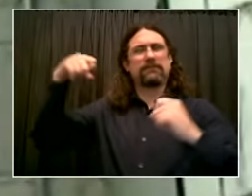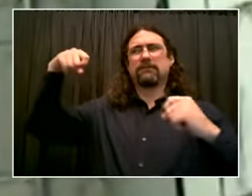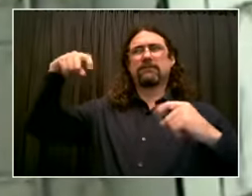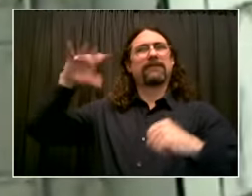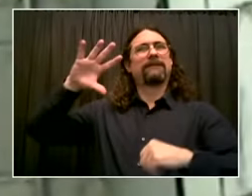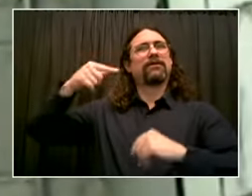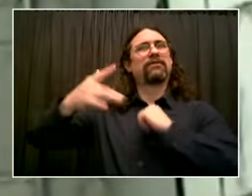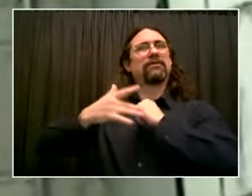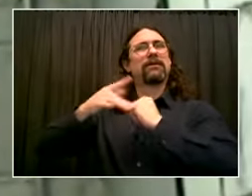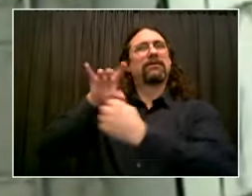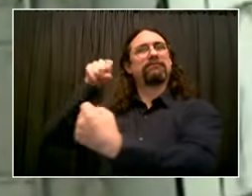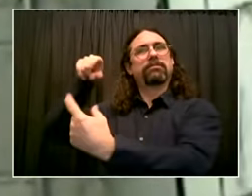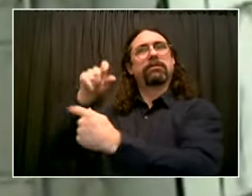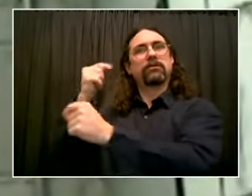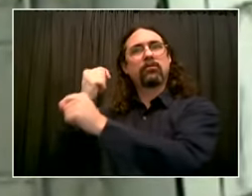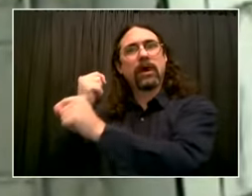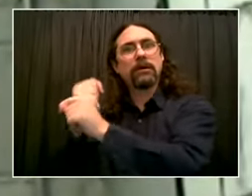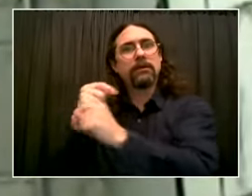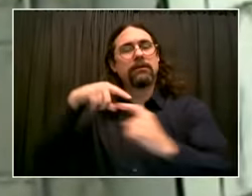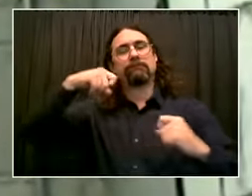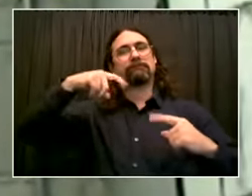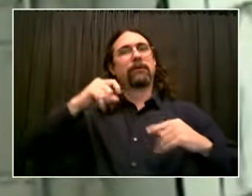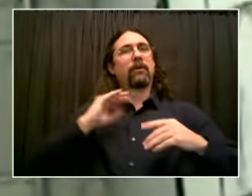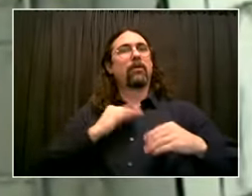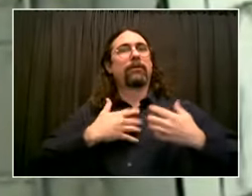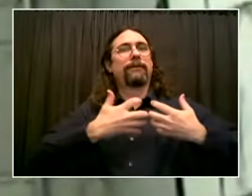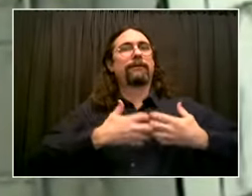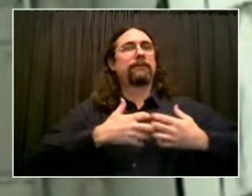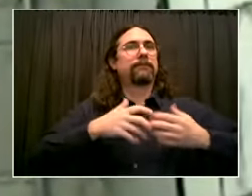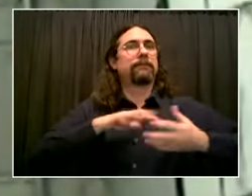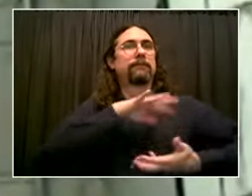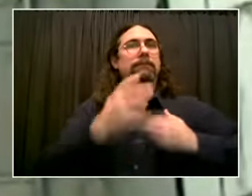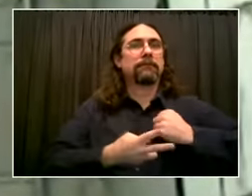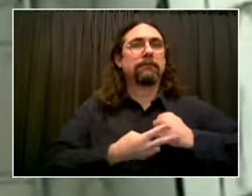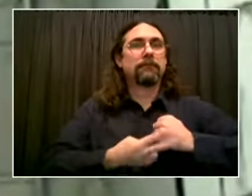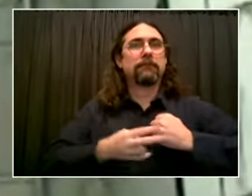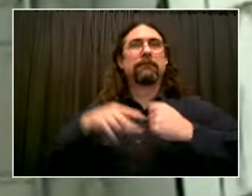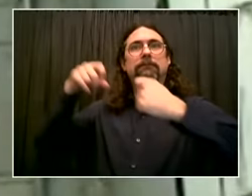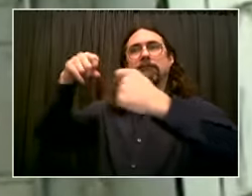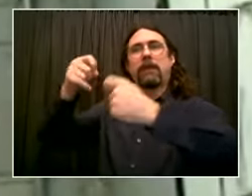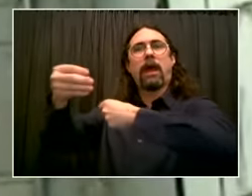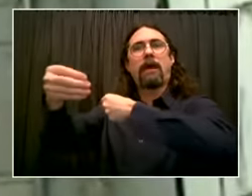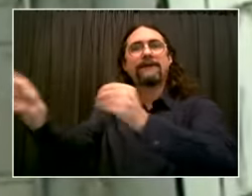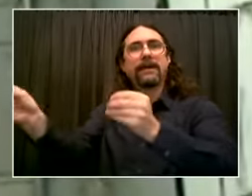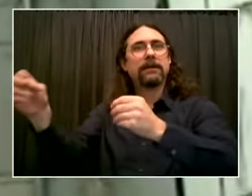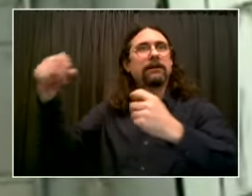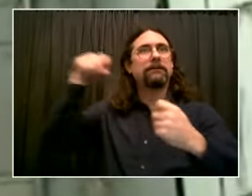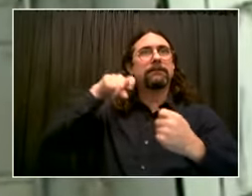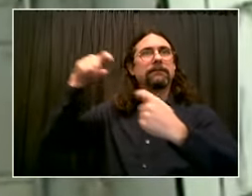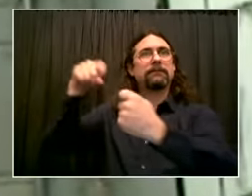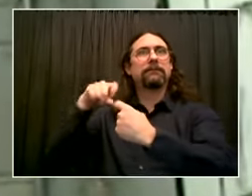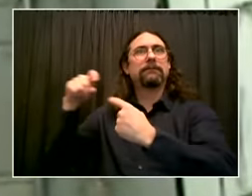saves energy, cuts down on congestion and pollution. It's all doable with 5G.